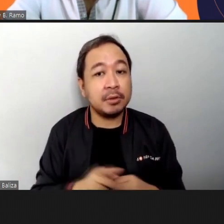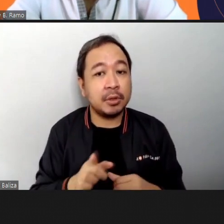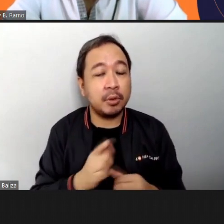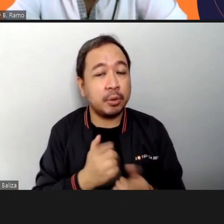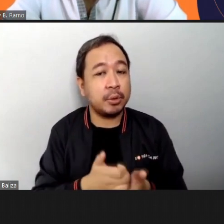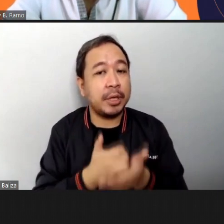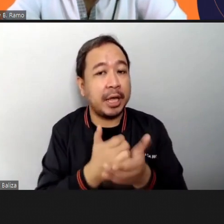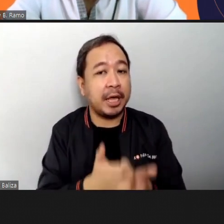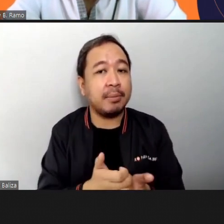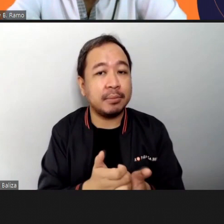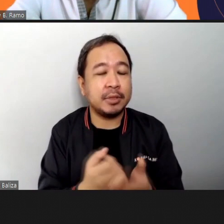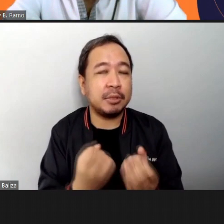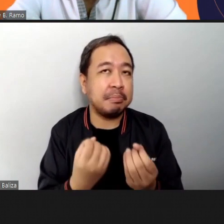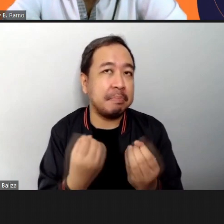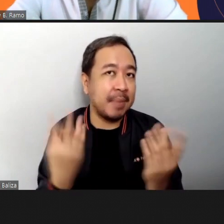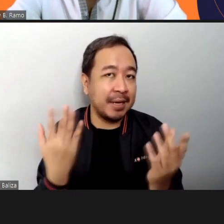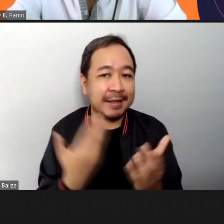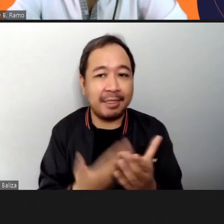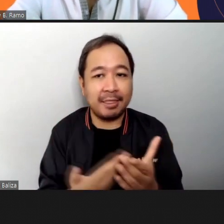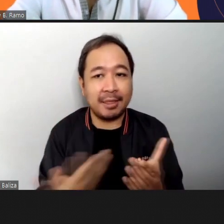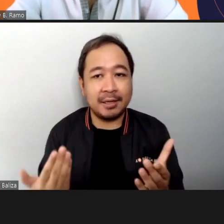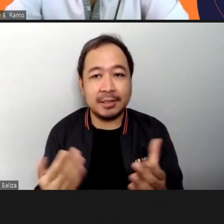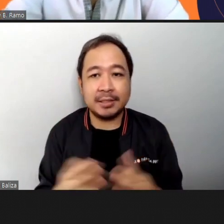with a lot of things with your